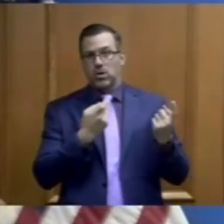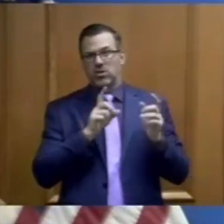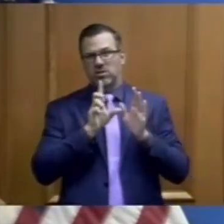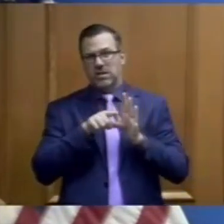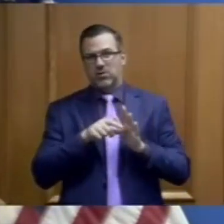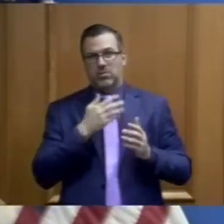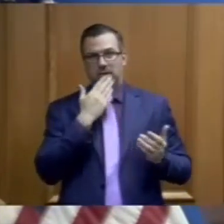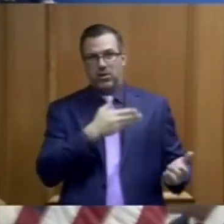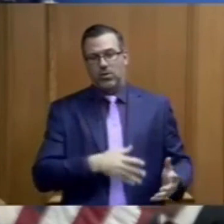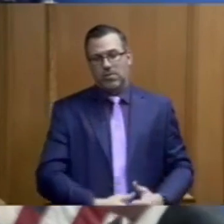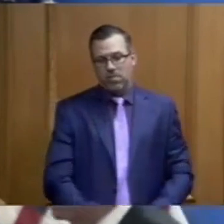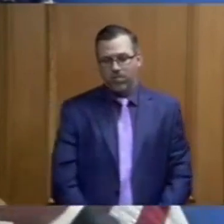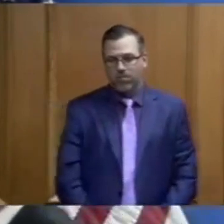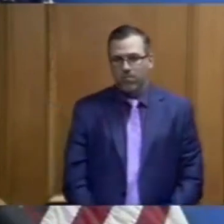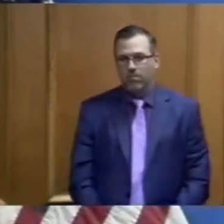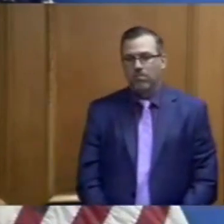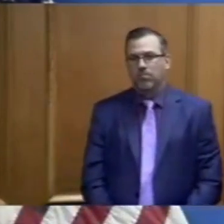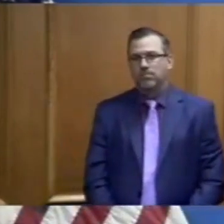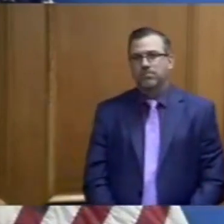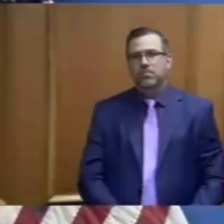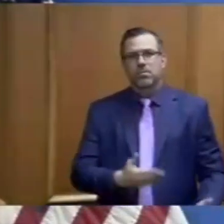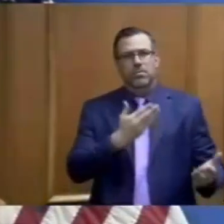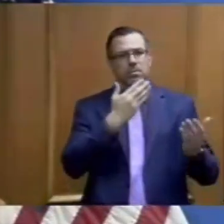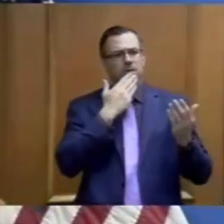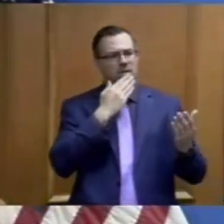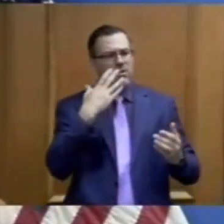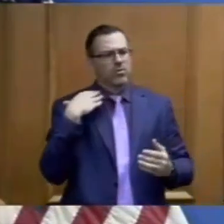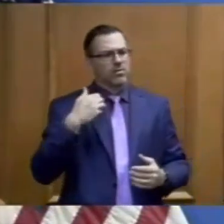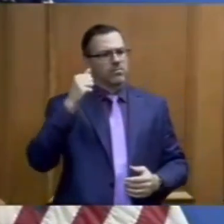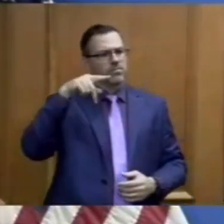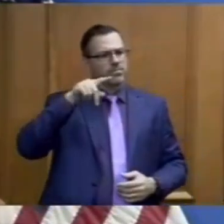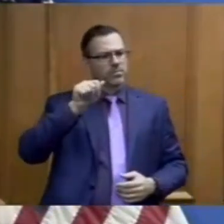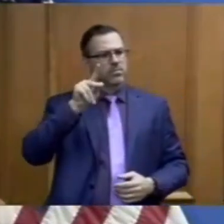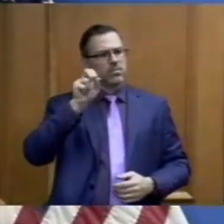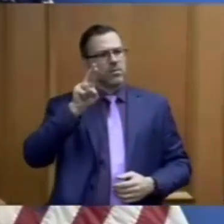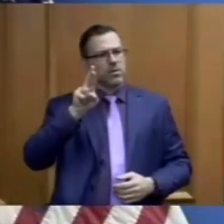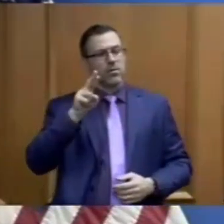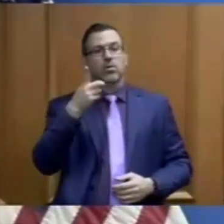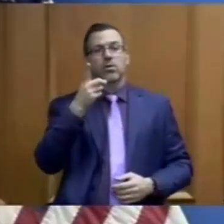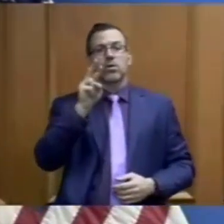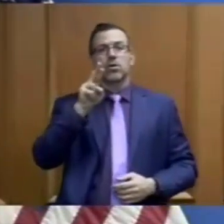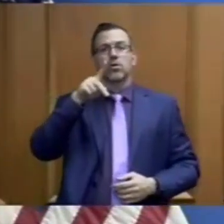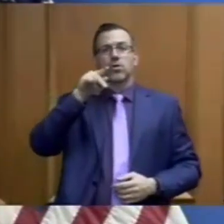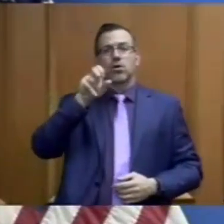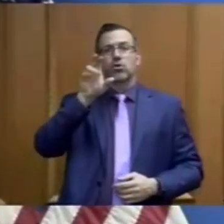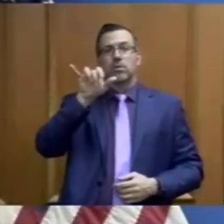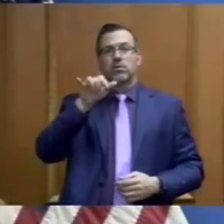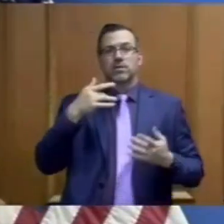Thank you, Governor. Thank you, Commissioner Parker. Dr. Peercy, want to give a health update, please?